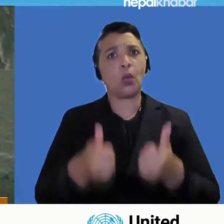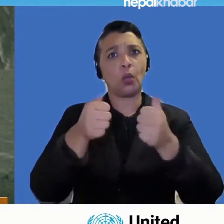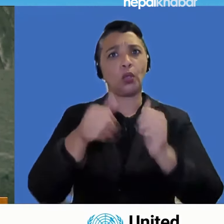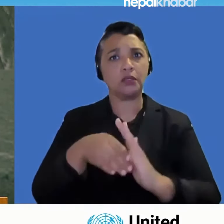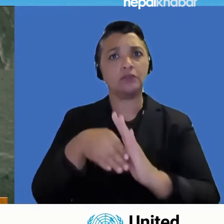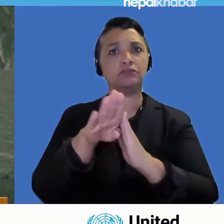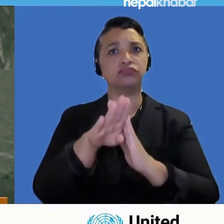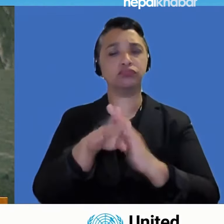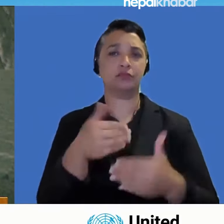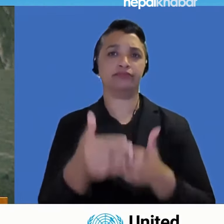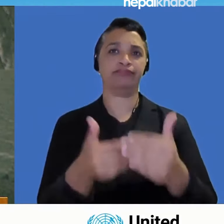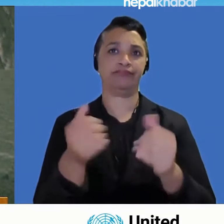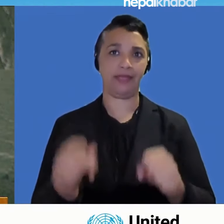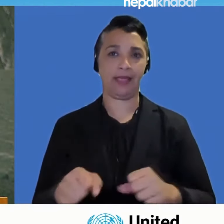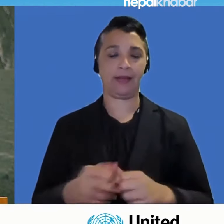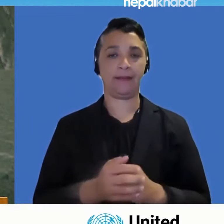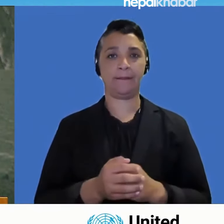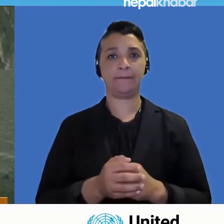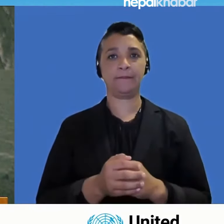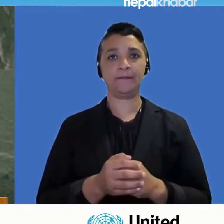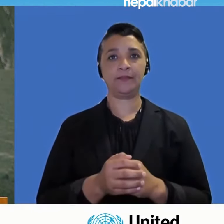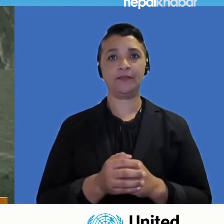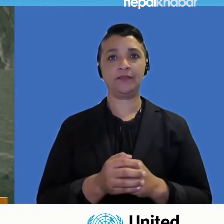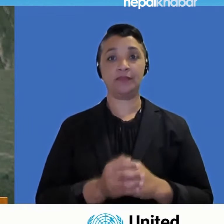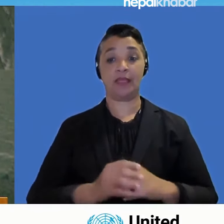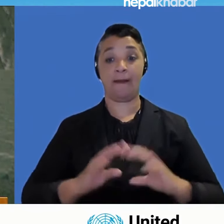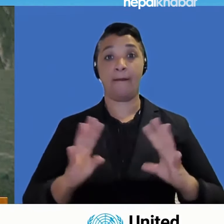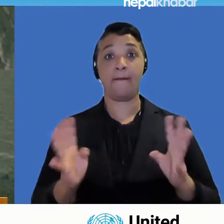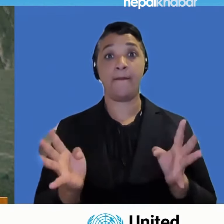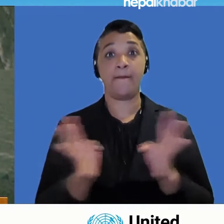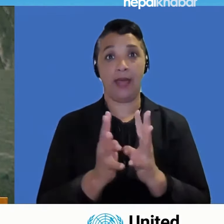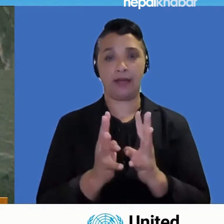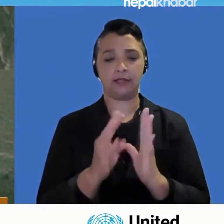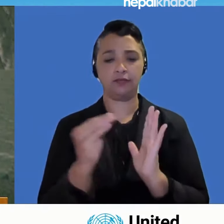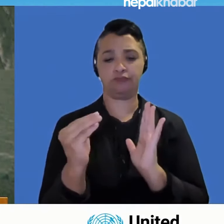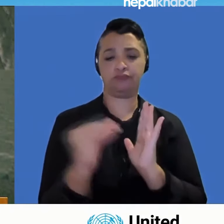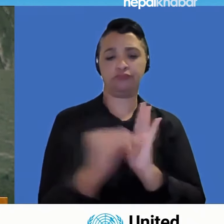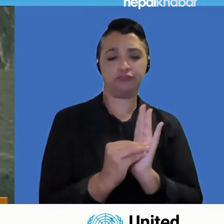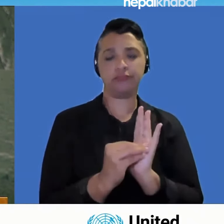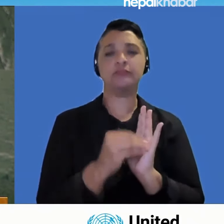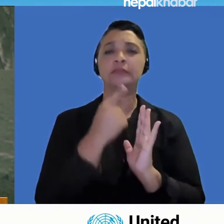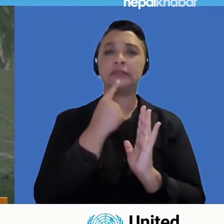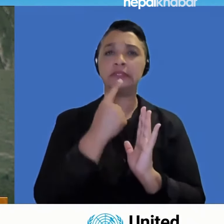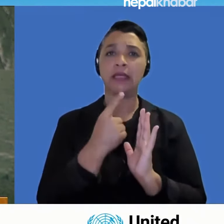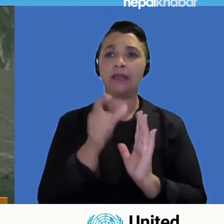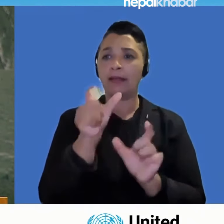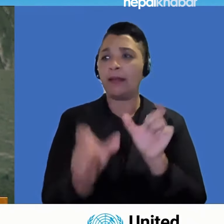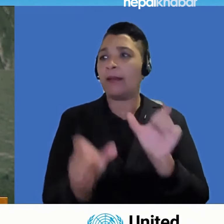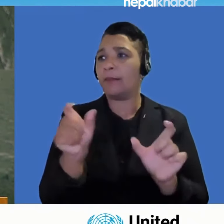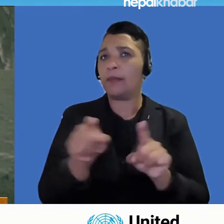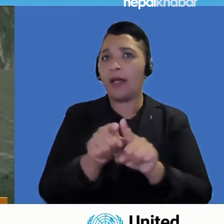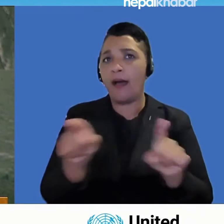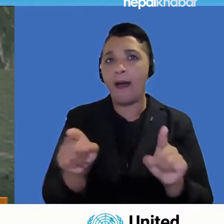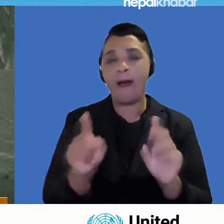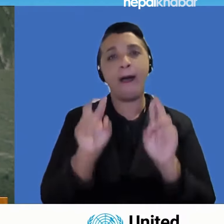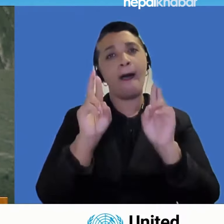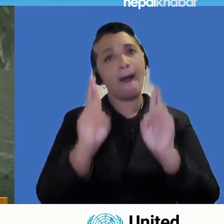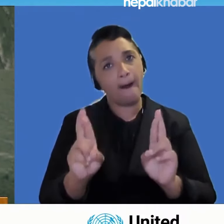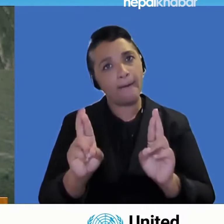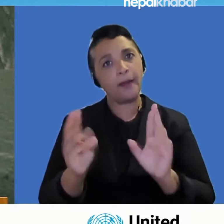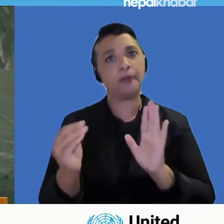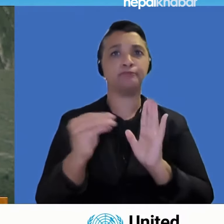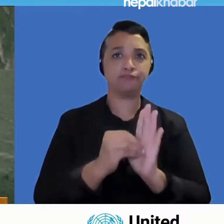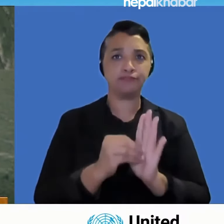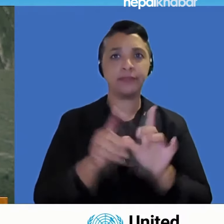encapsulates the hopes and optimism of both people and the planet by reinstalling the